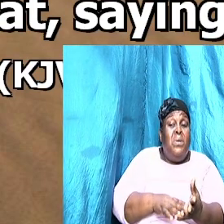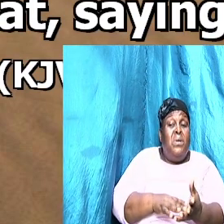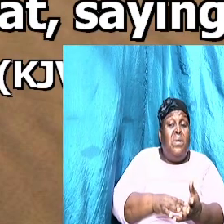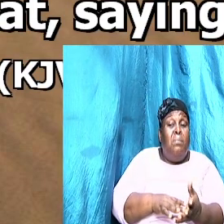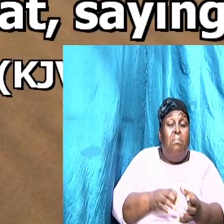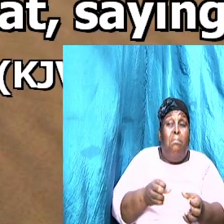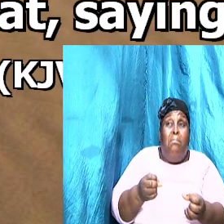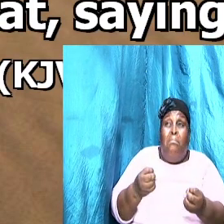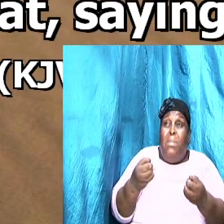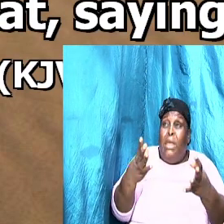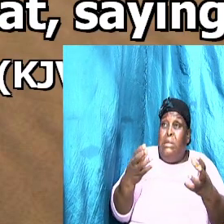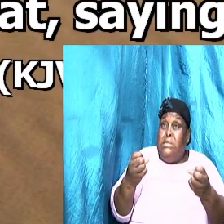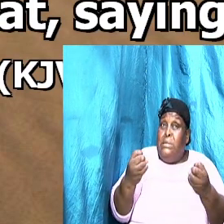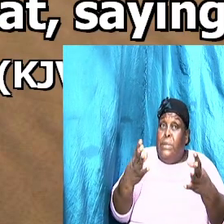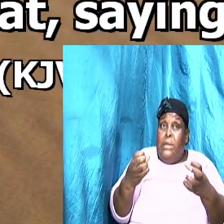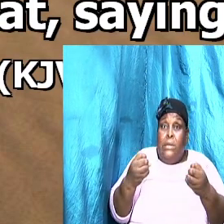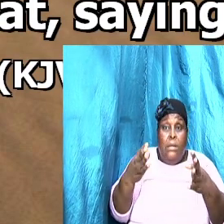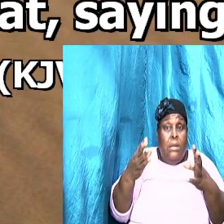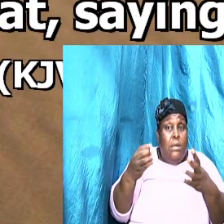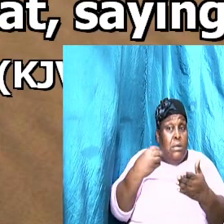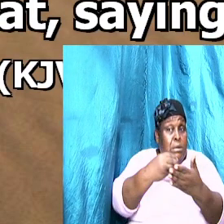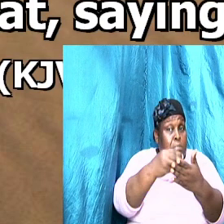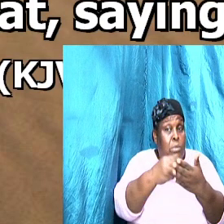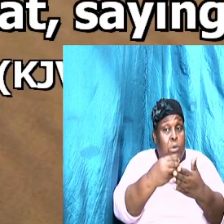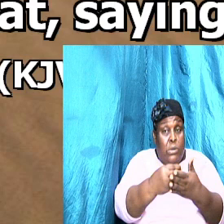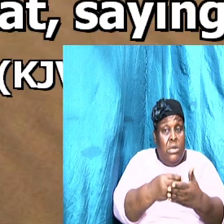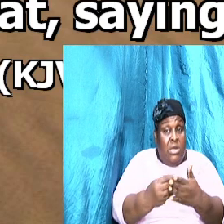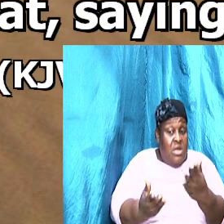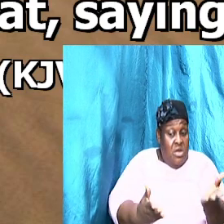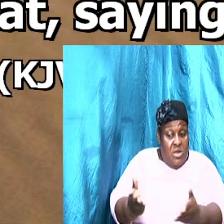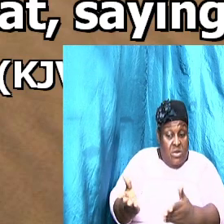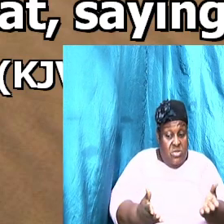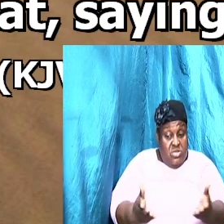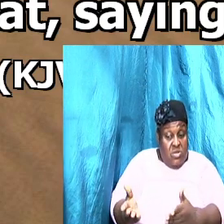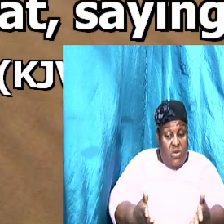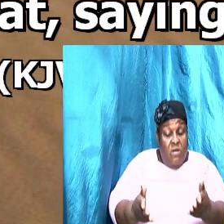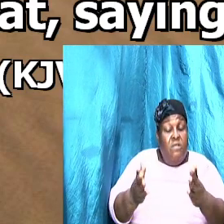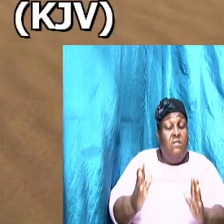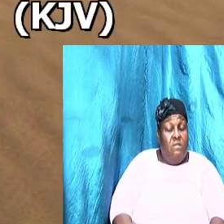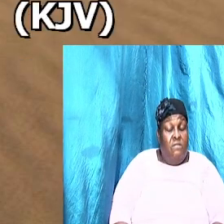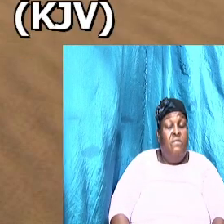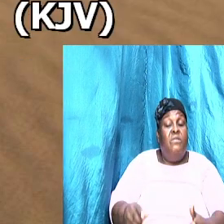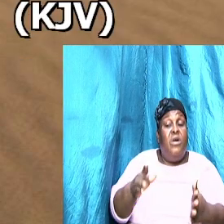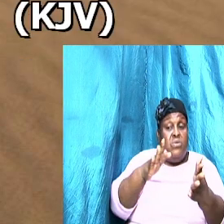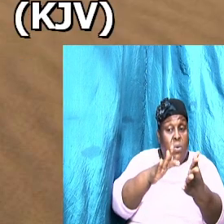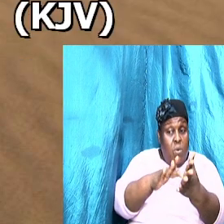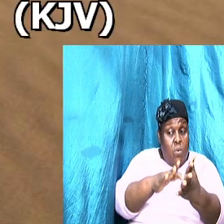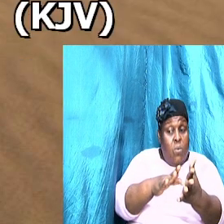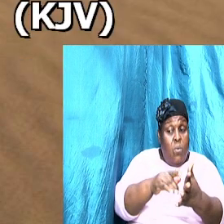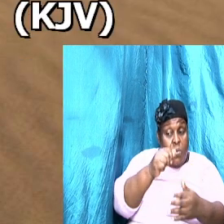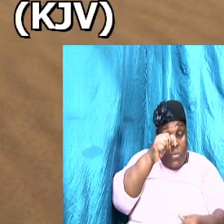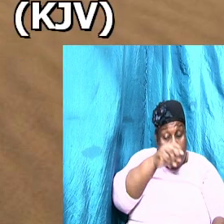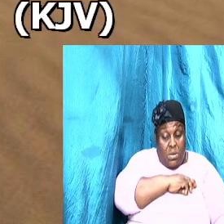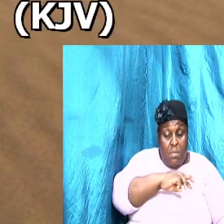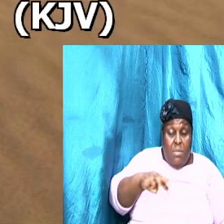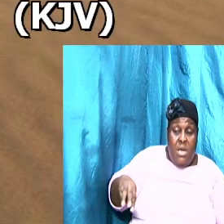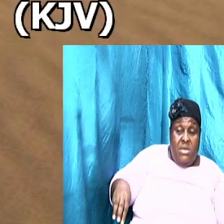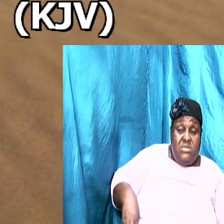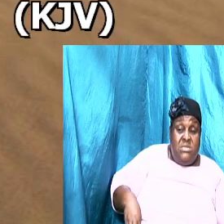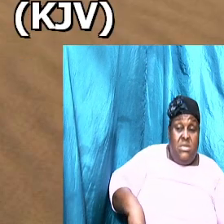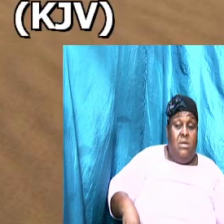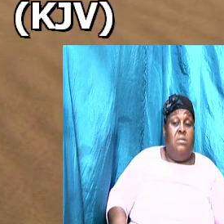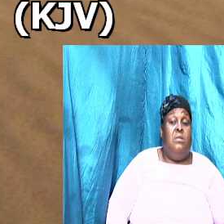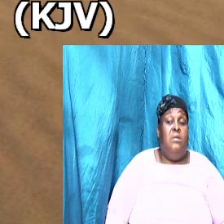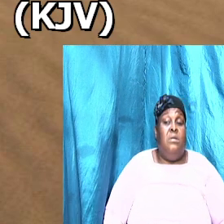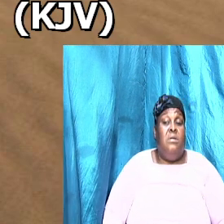who borrowed it, his wife who never have nothing to do with it, his children who were far from it, then everything